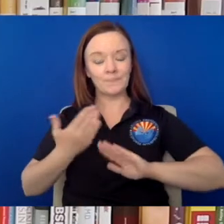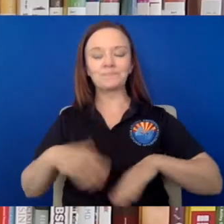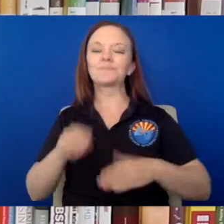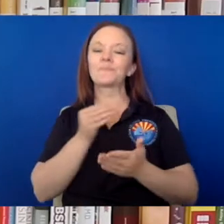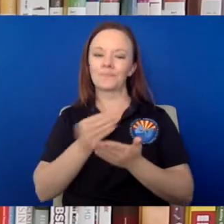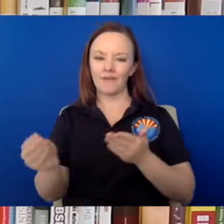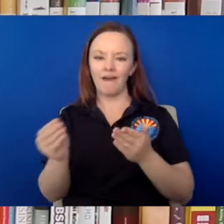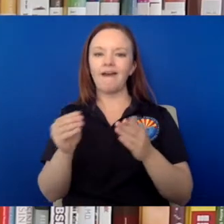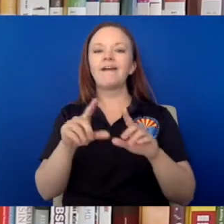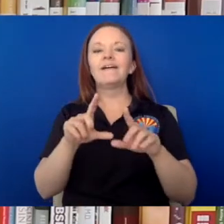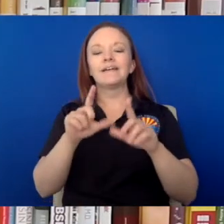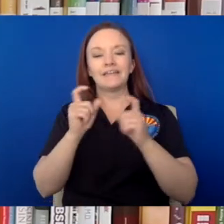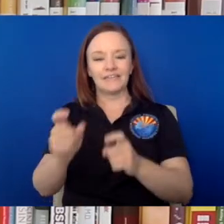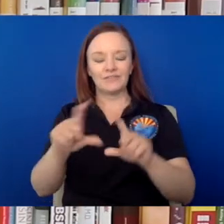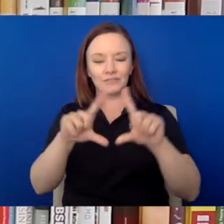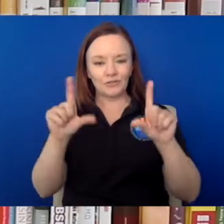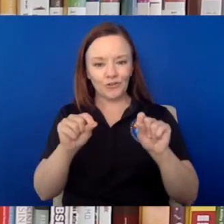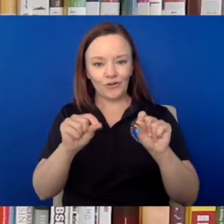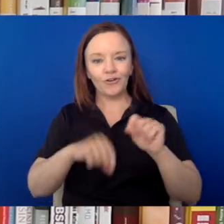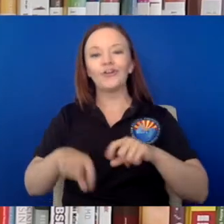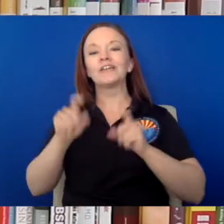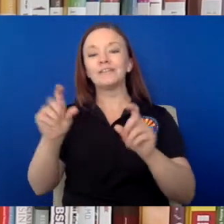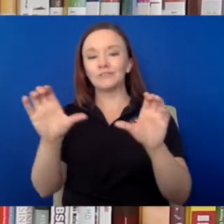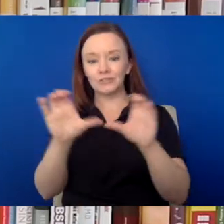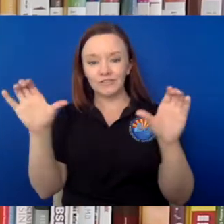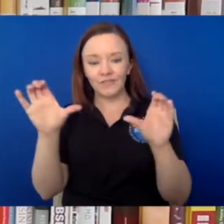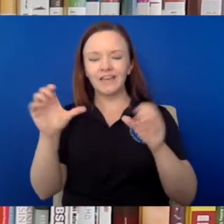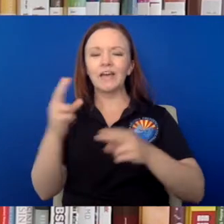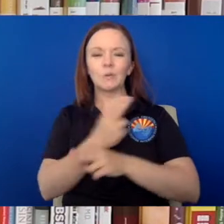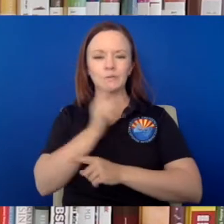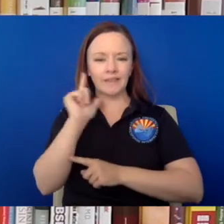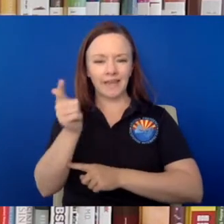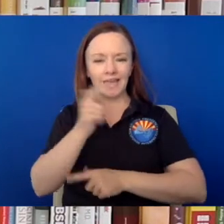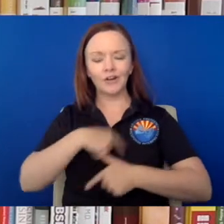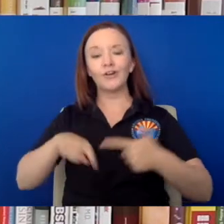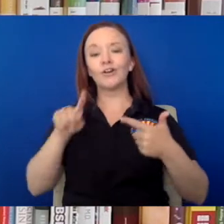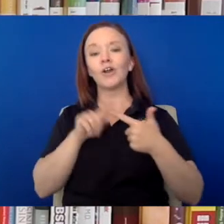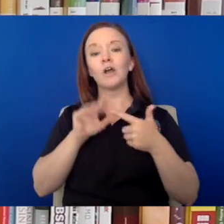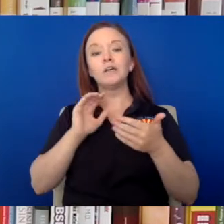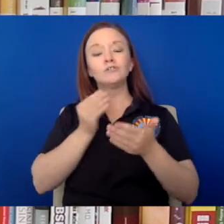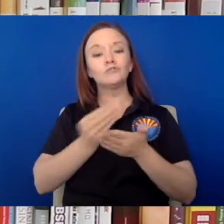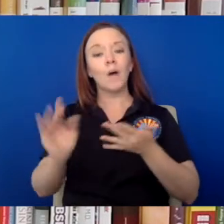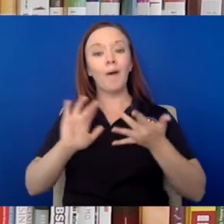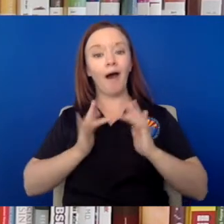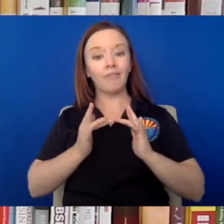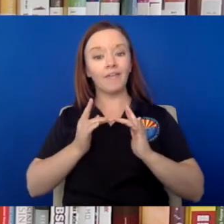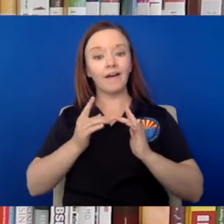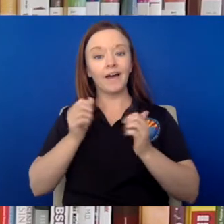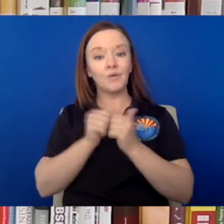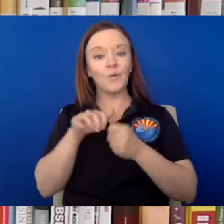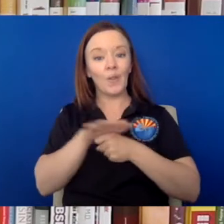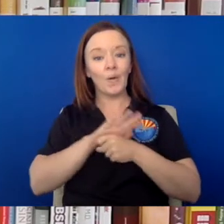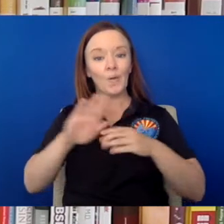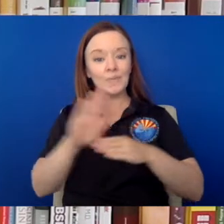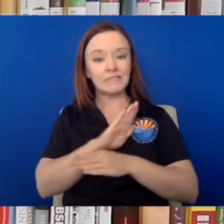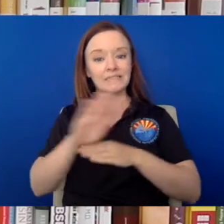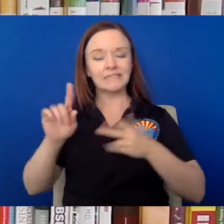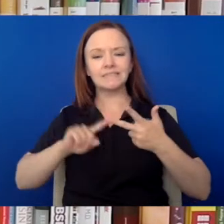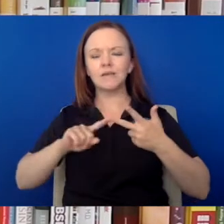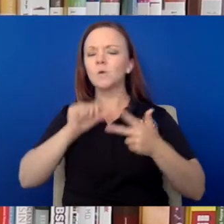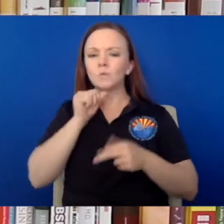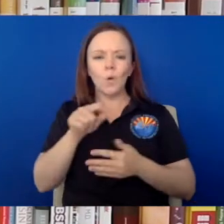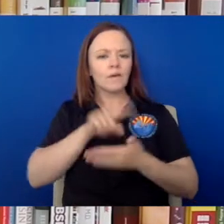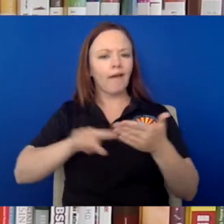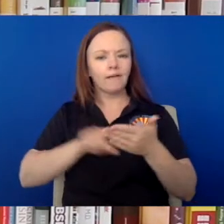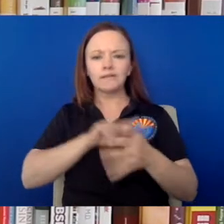a gift card or gift certificate to use at a later date. Shop local businesses online. Rather than cancel services and appointments,